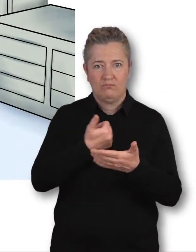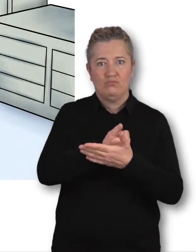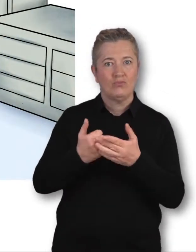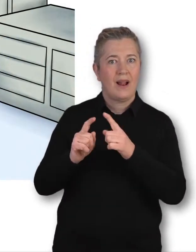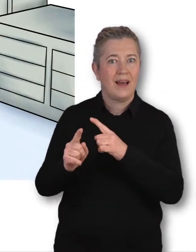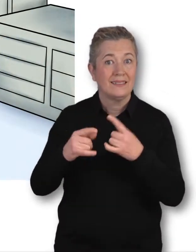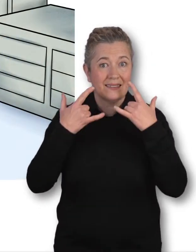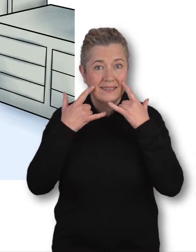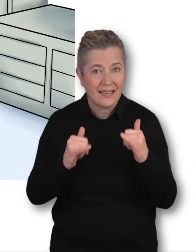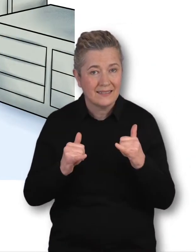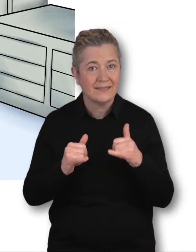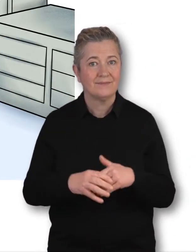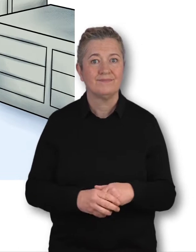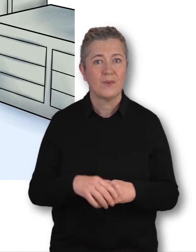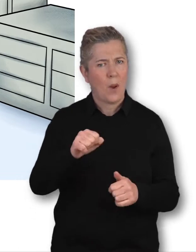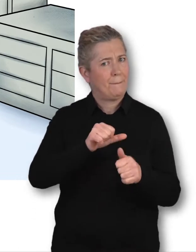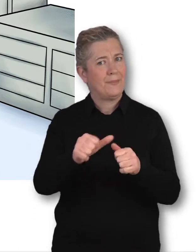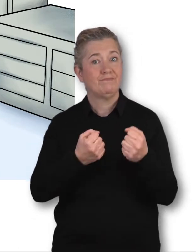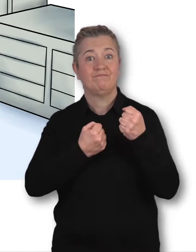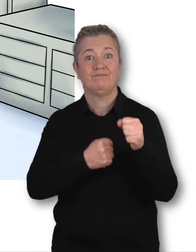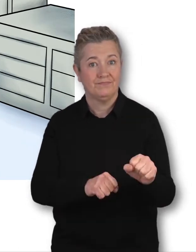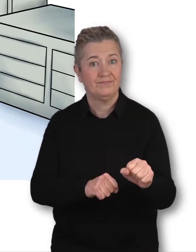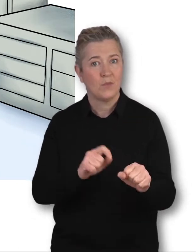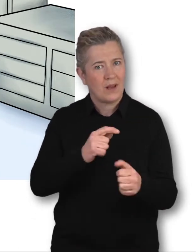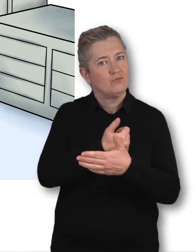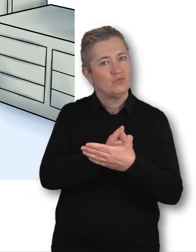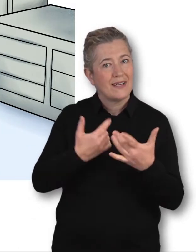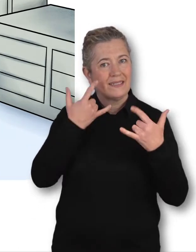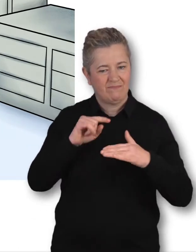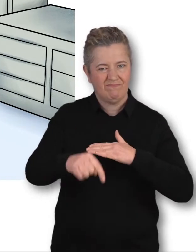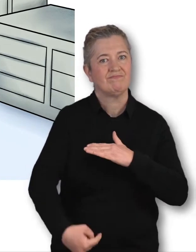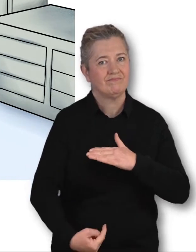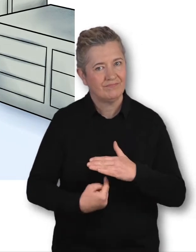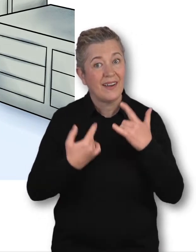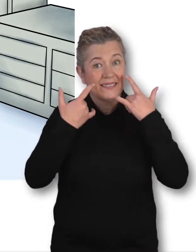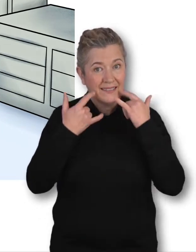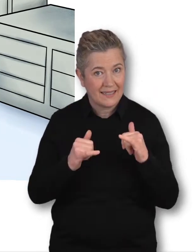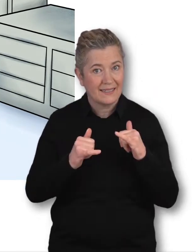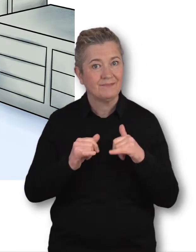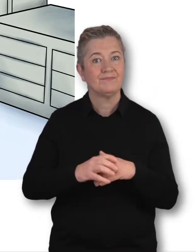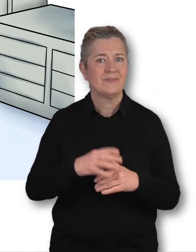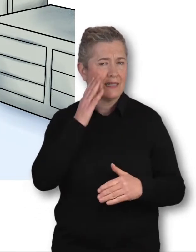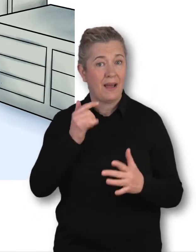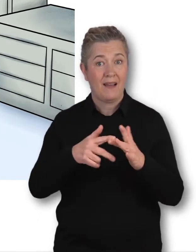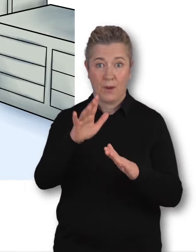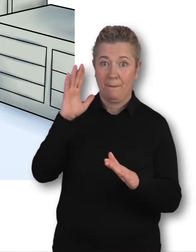So your best protection is to have regular cervical screening tests, even if you've had the HPV vaccine.